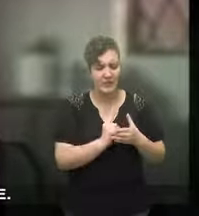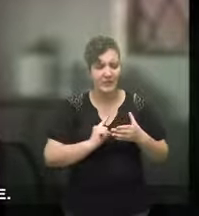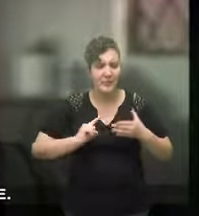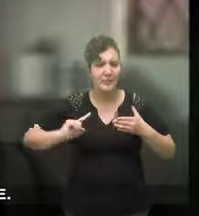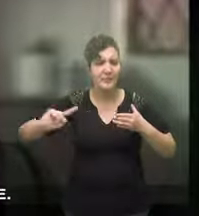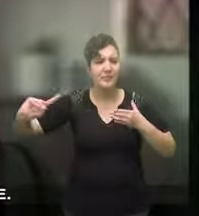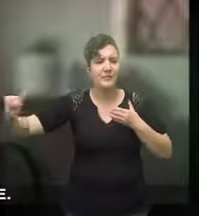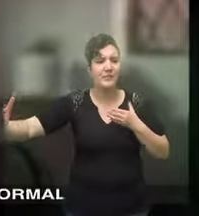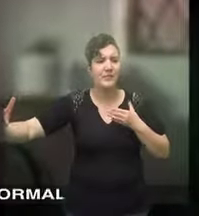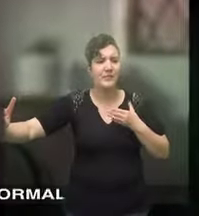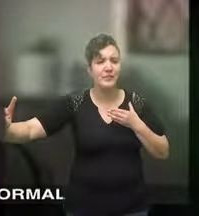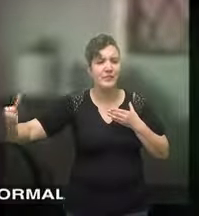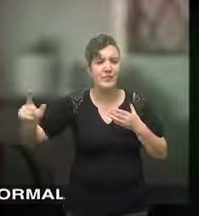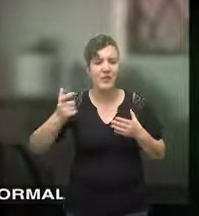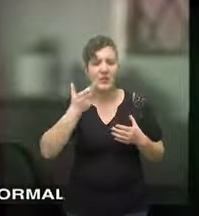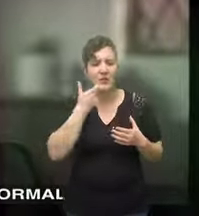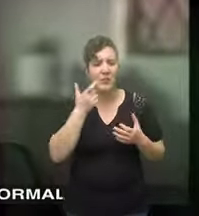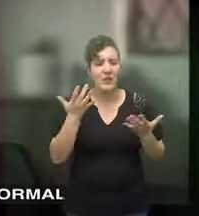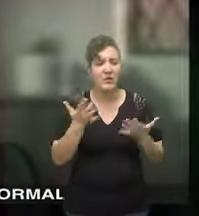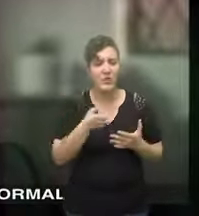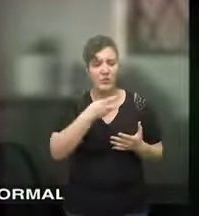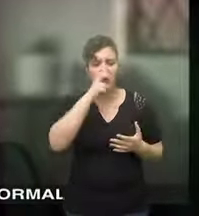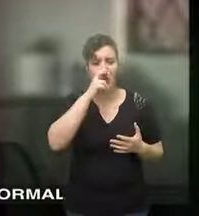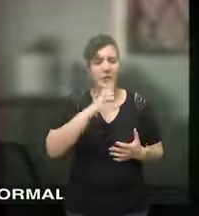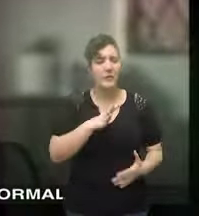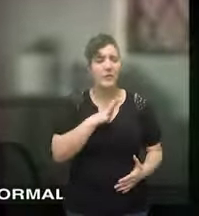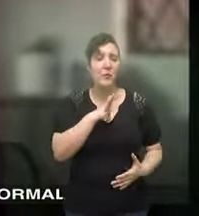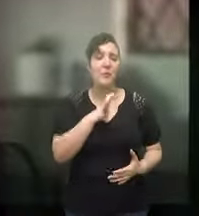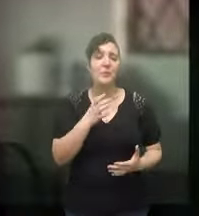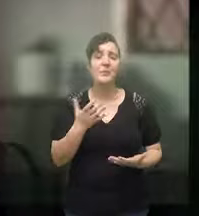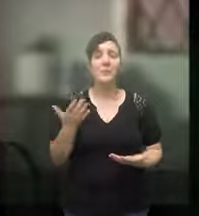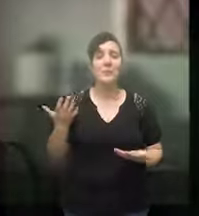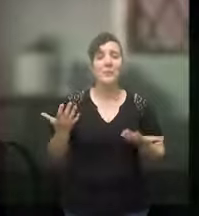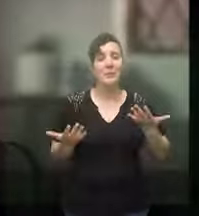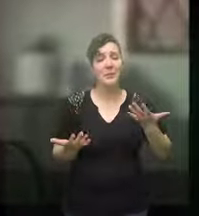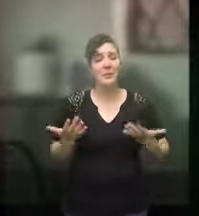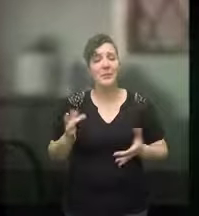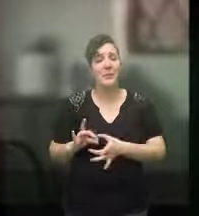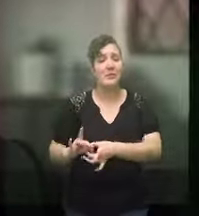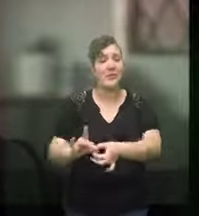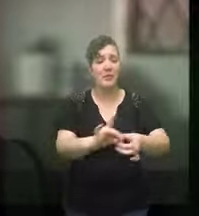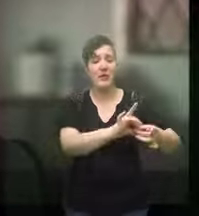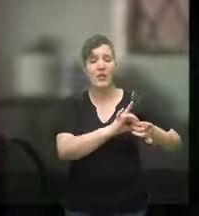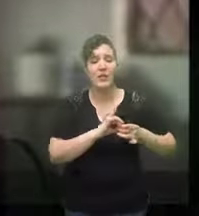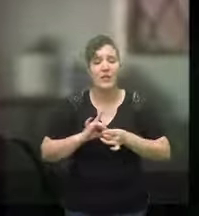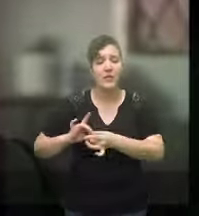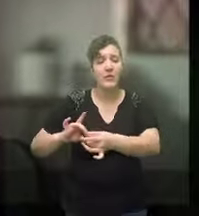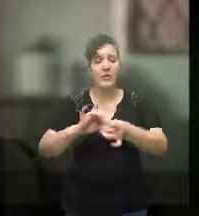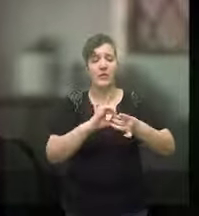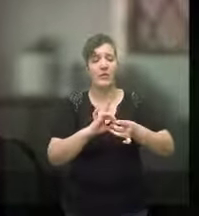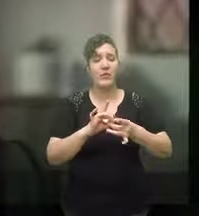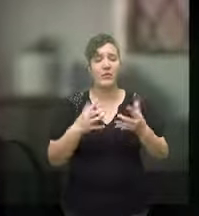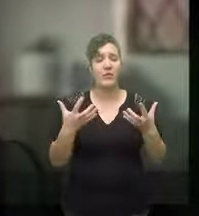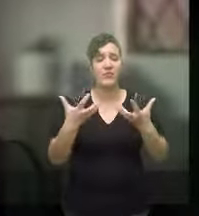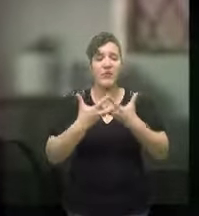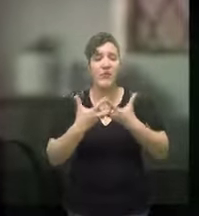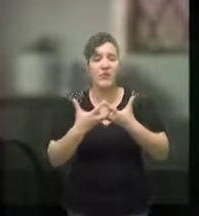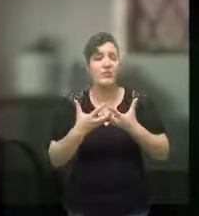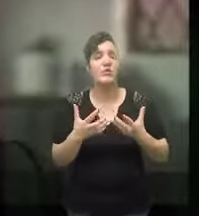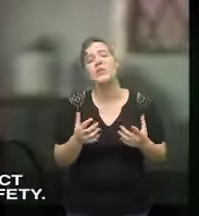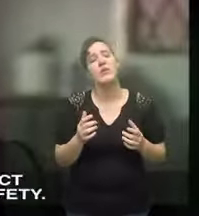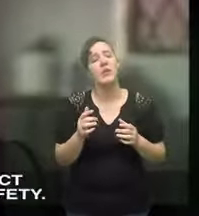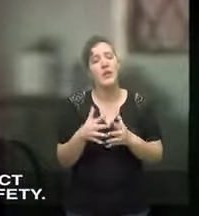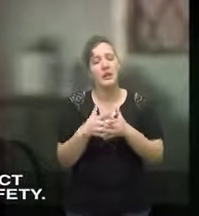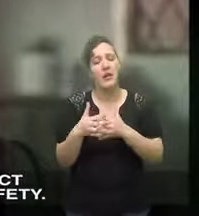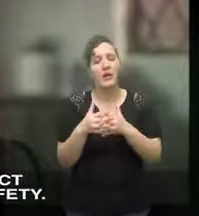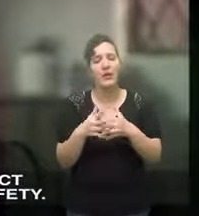aliens here the British are cold and formal perhaps I'm fit only for America